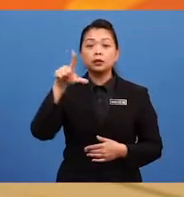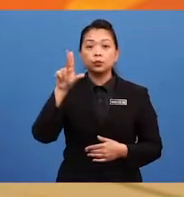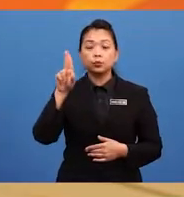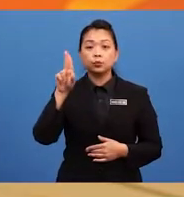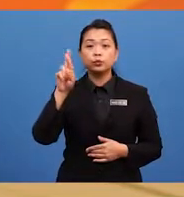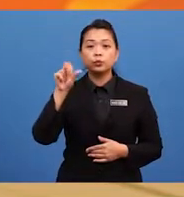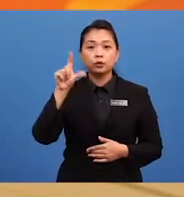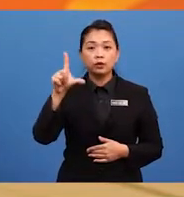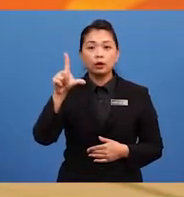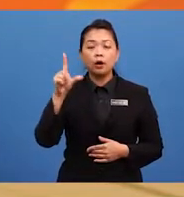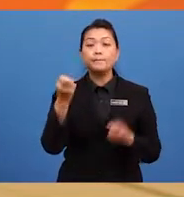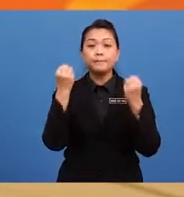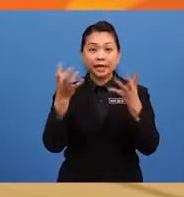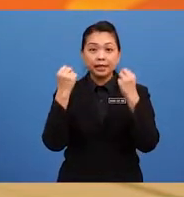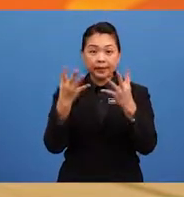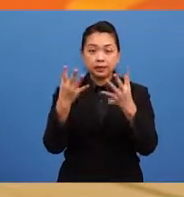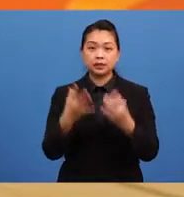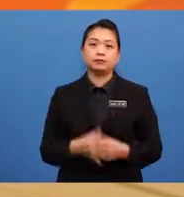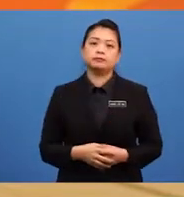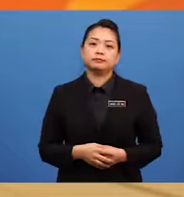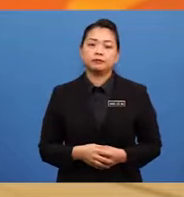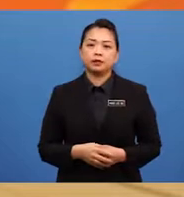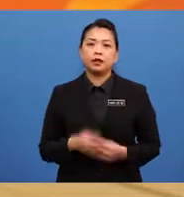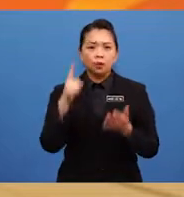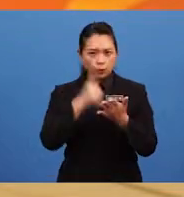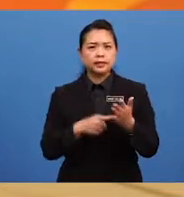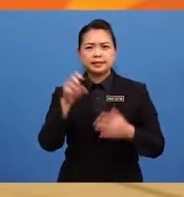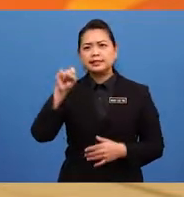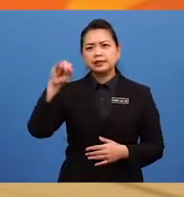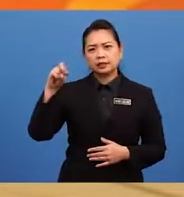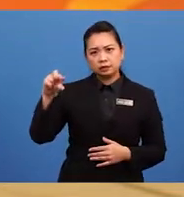What's singular and what's plural?